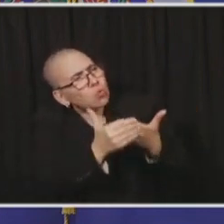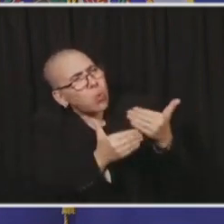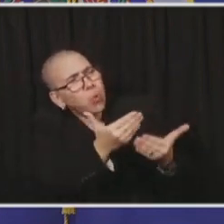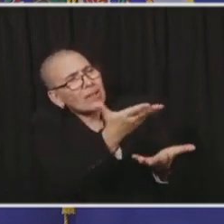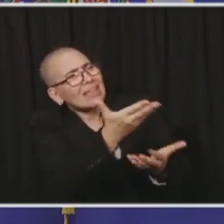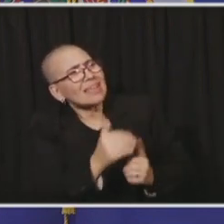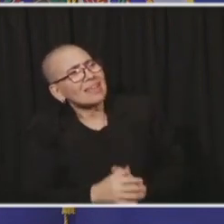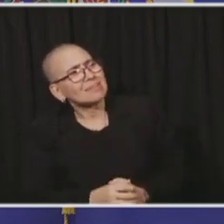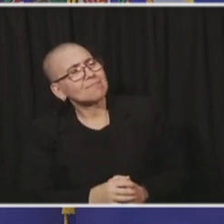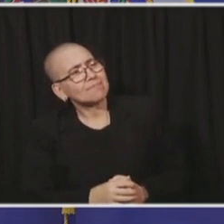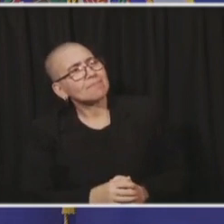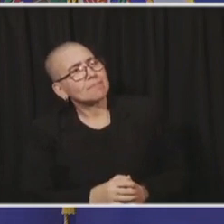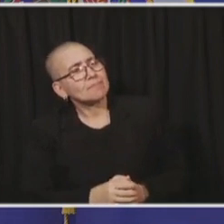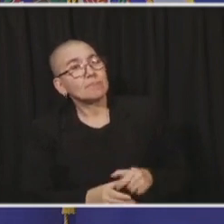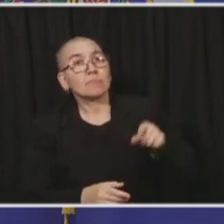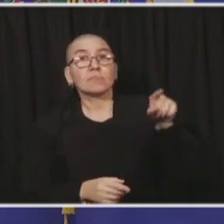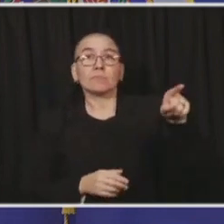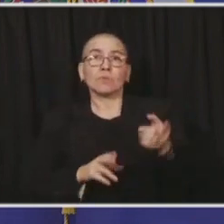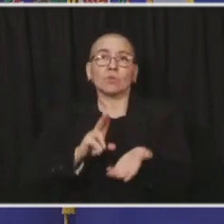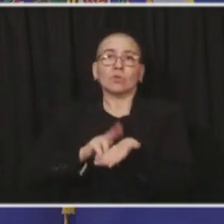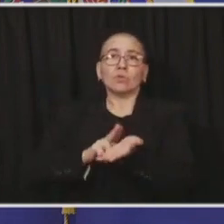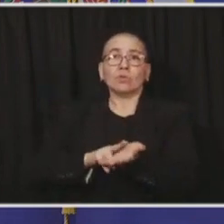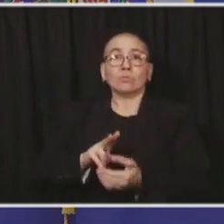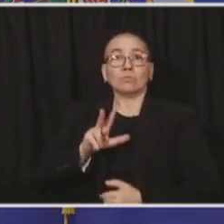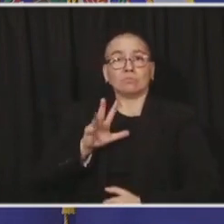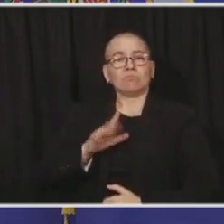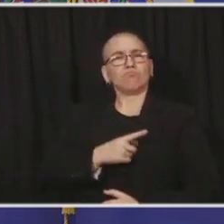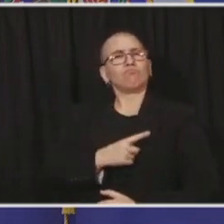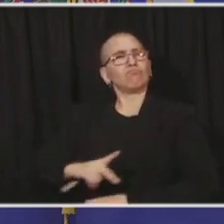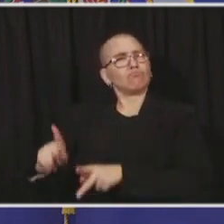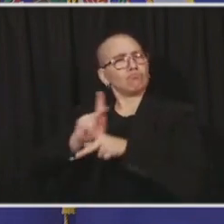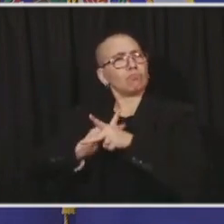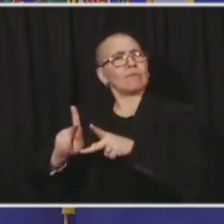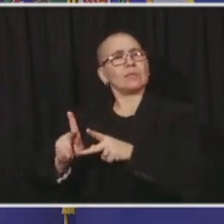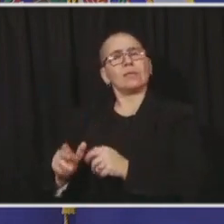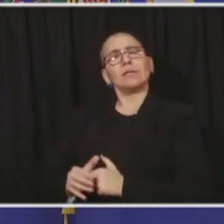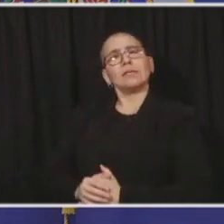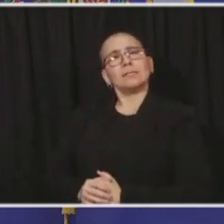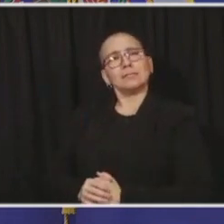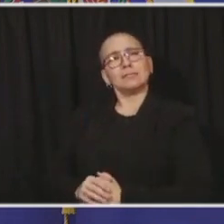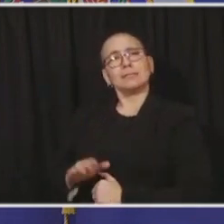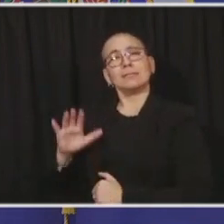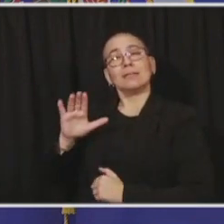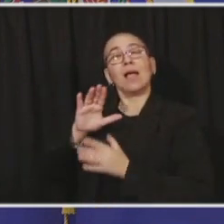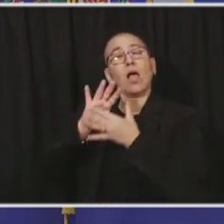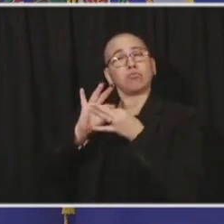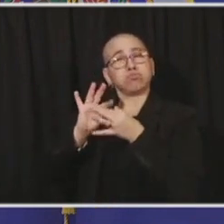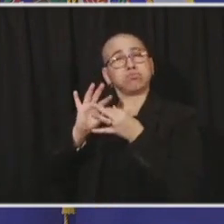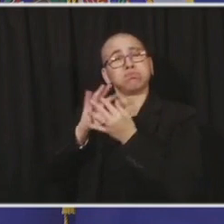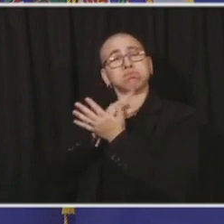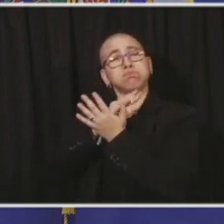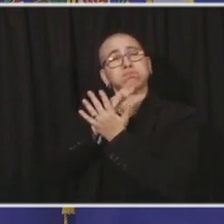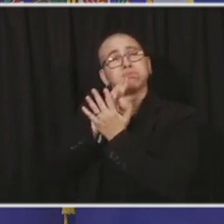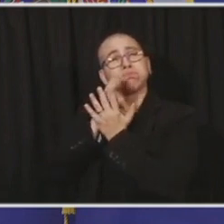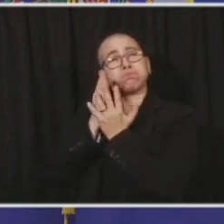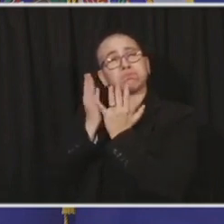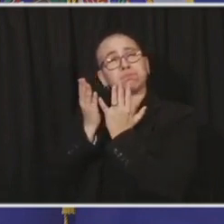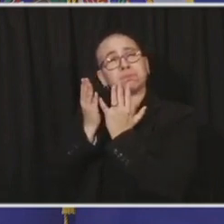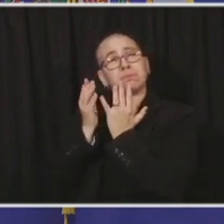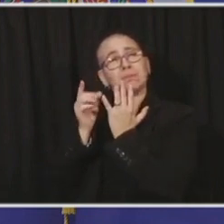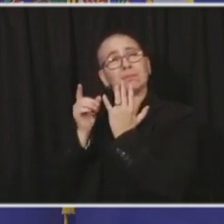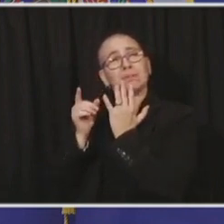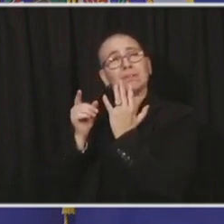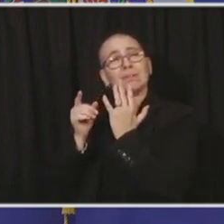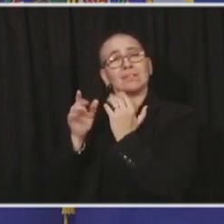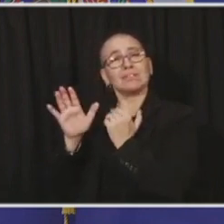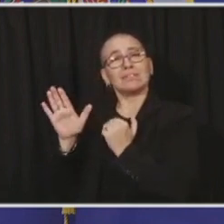And he certainly talked professionally, but what struck me was the end of the comment, when he talked about how he was scared to go home to